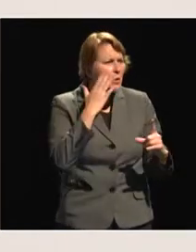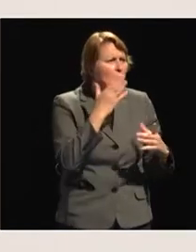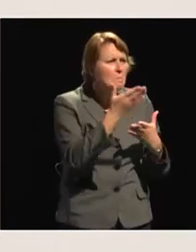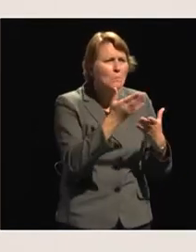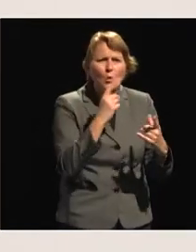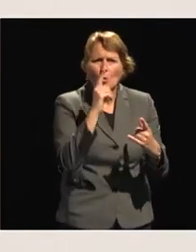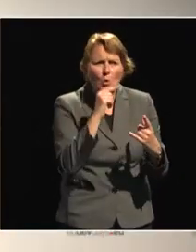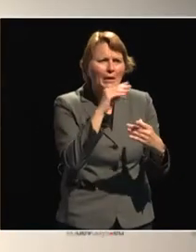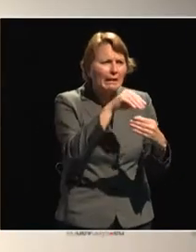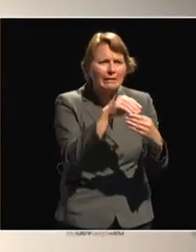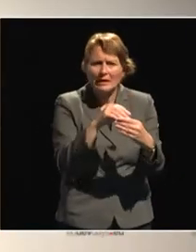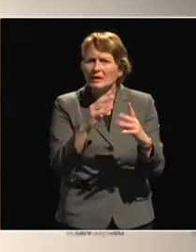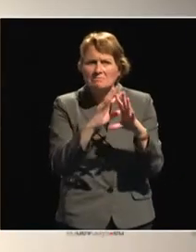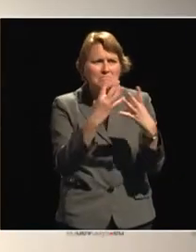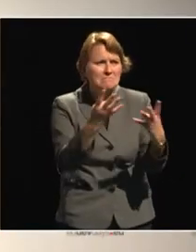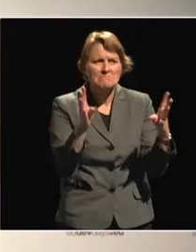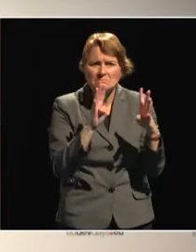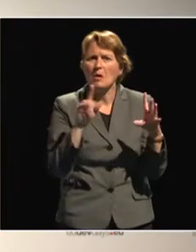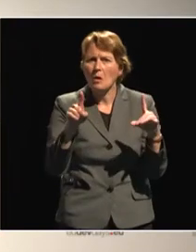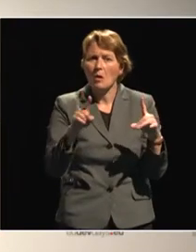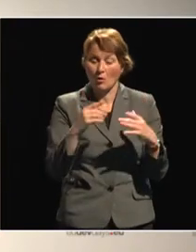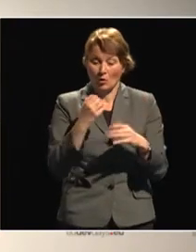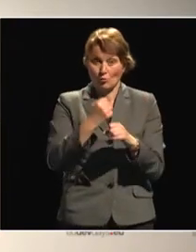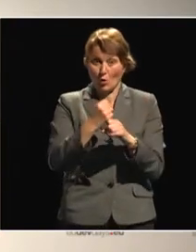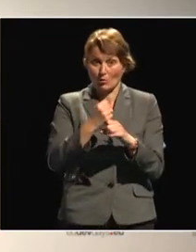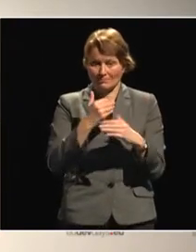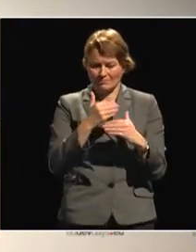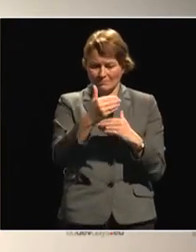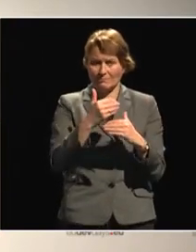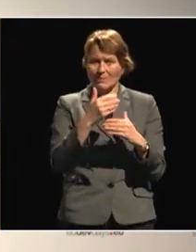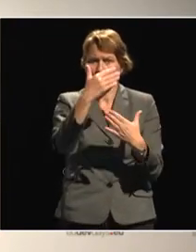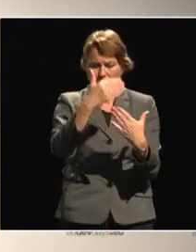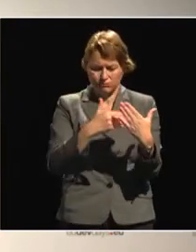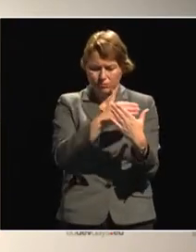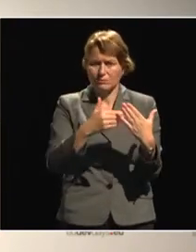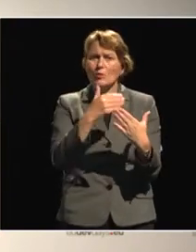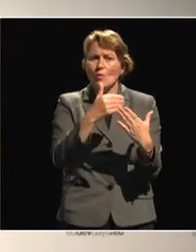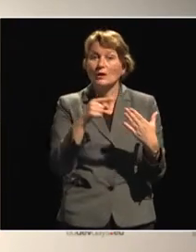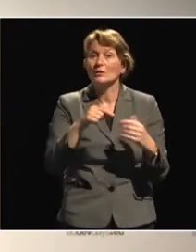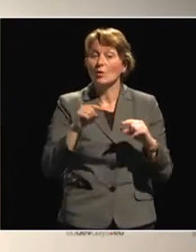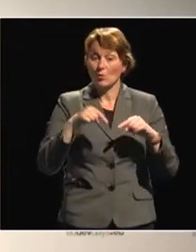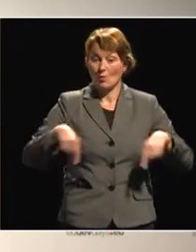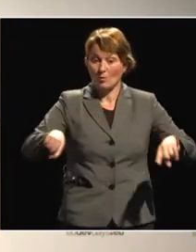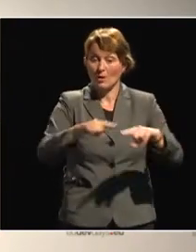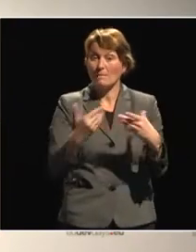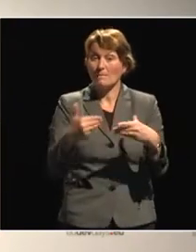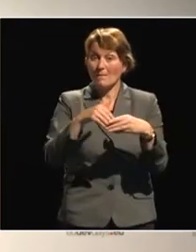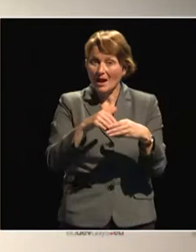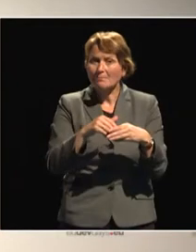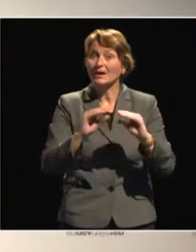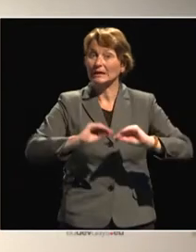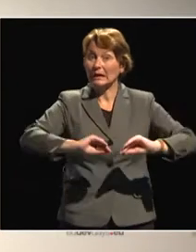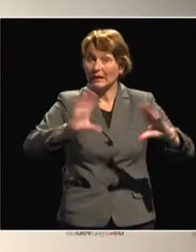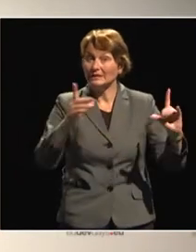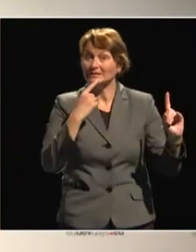sketching out the work program ahead. But one very clear message coming from the members, and particularly the female members,